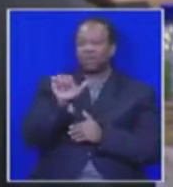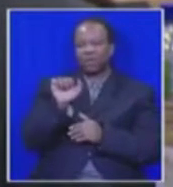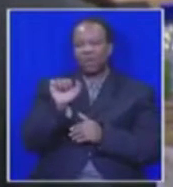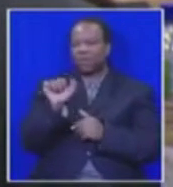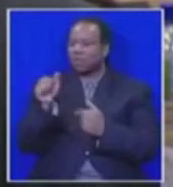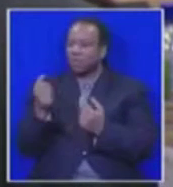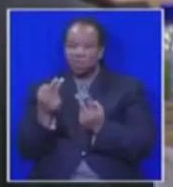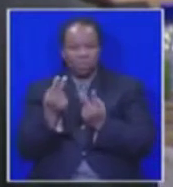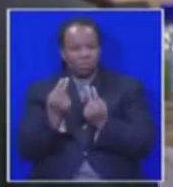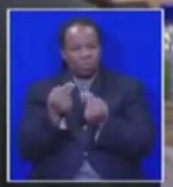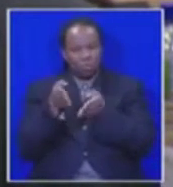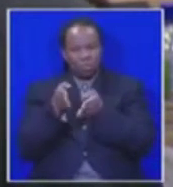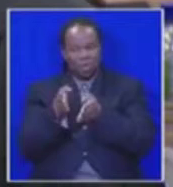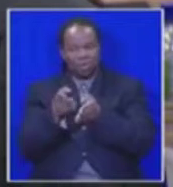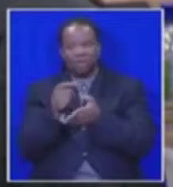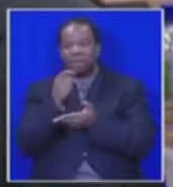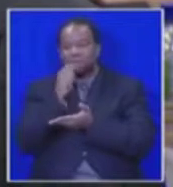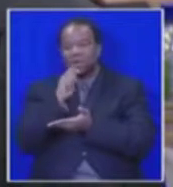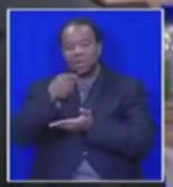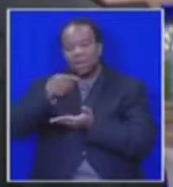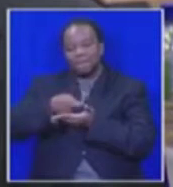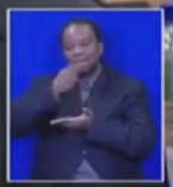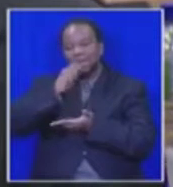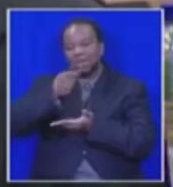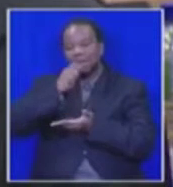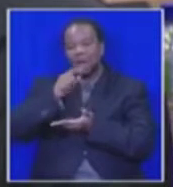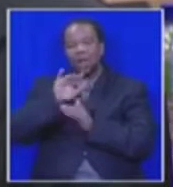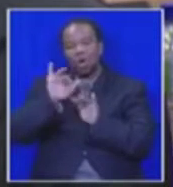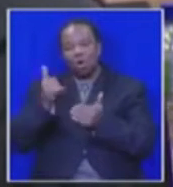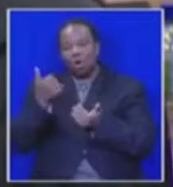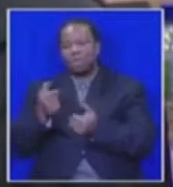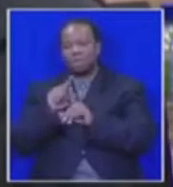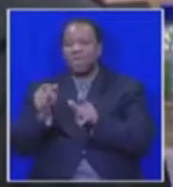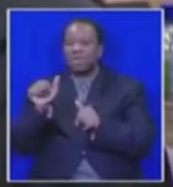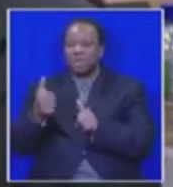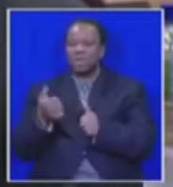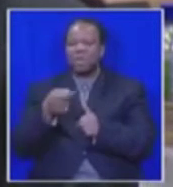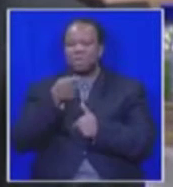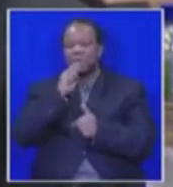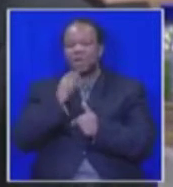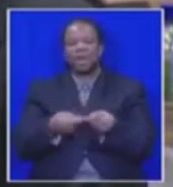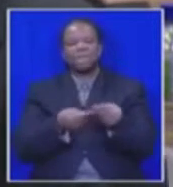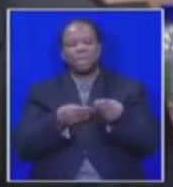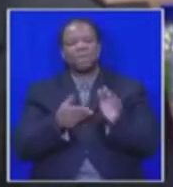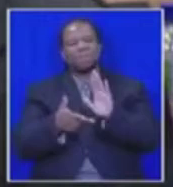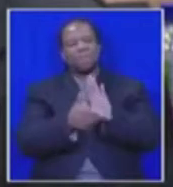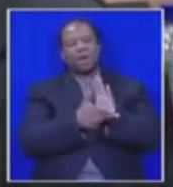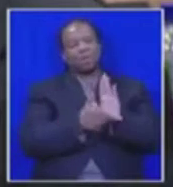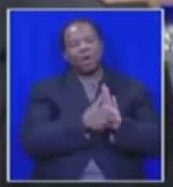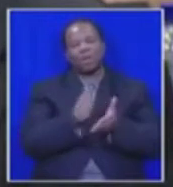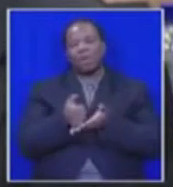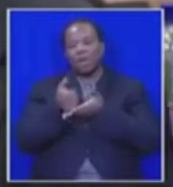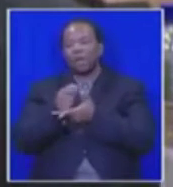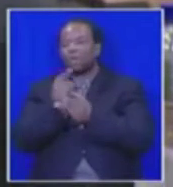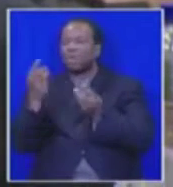seriously consider the passage of this medical innovation bill, which will allow us to use products that will help millions of cancer